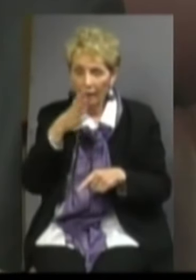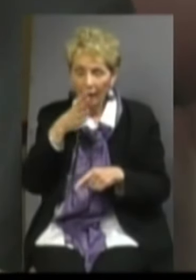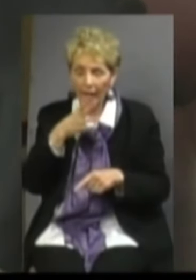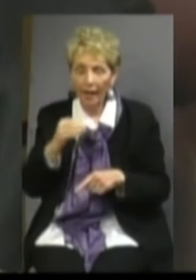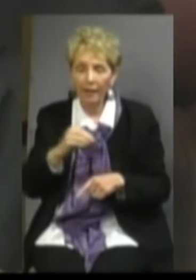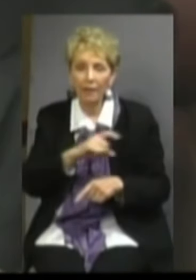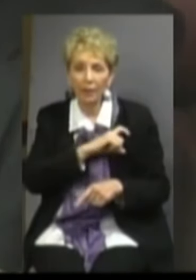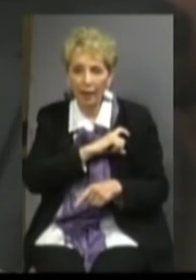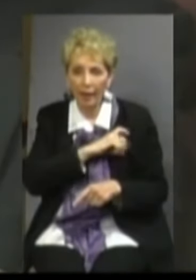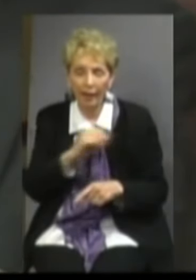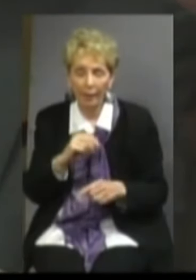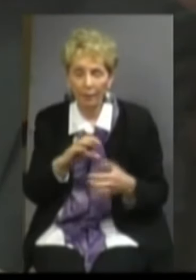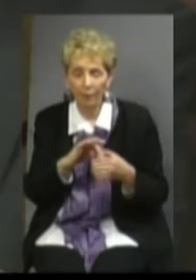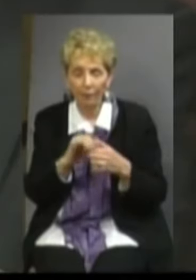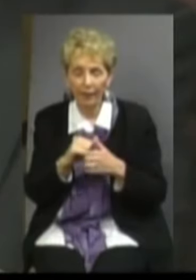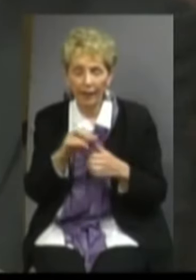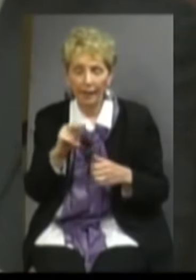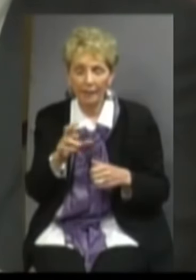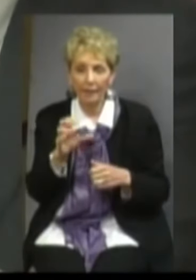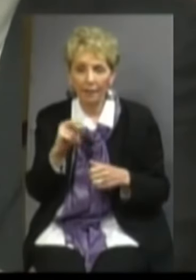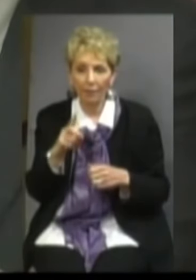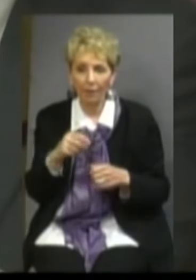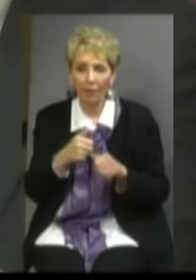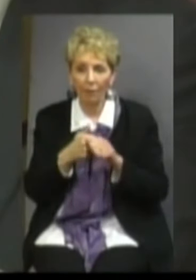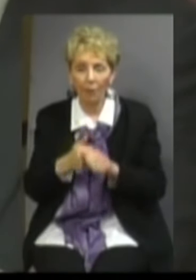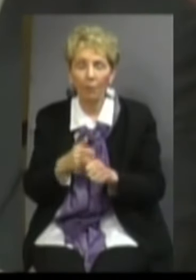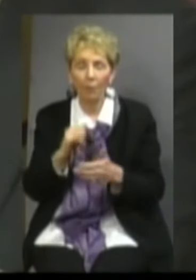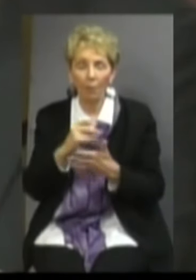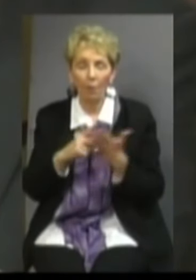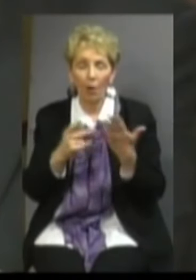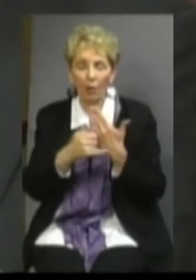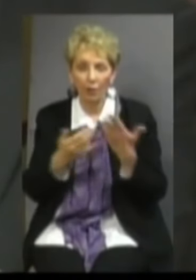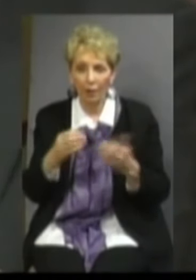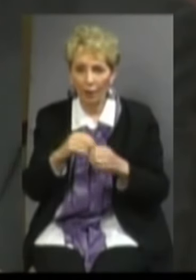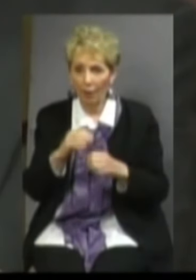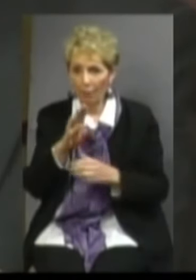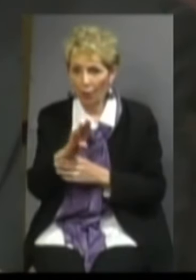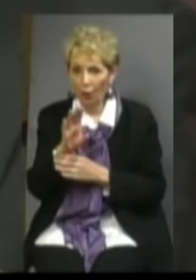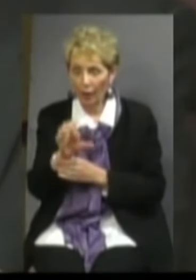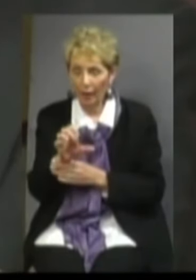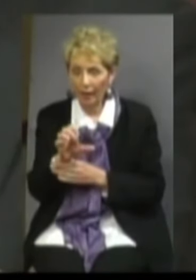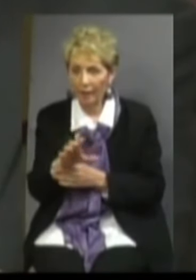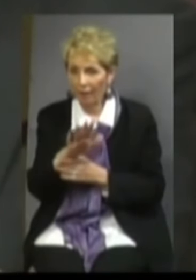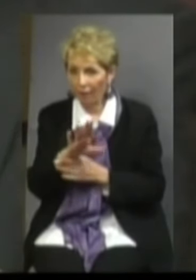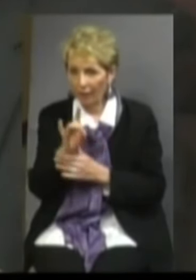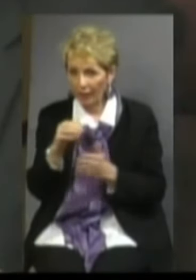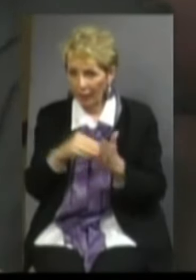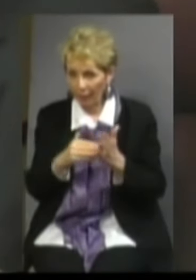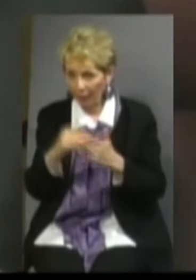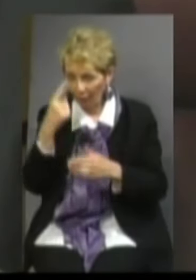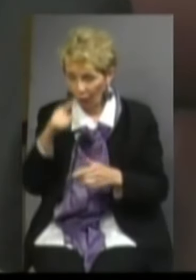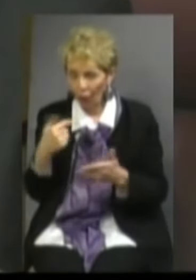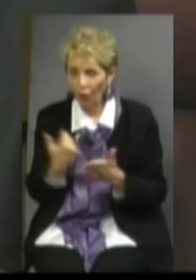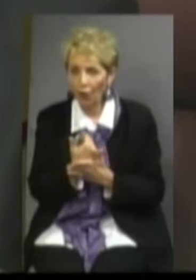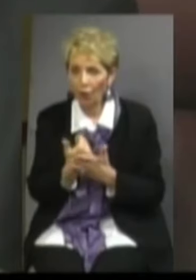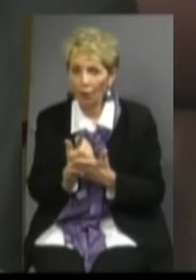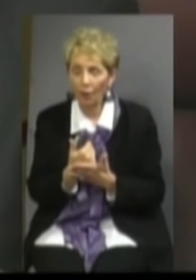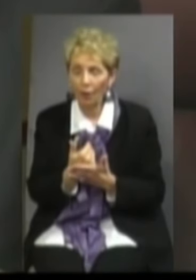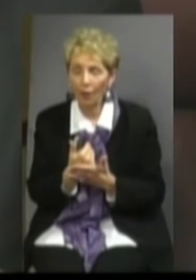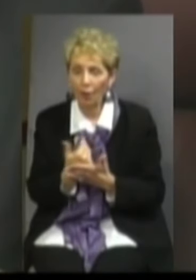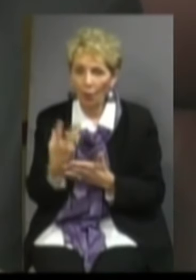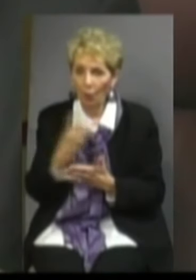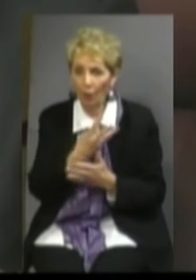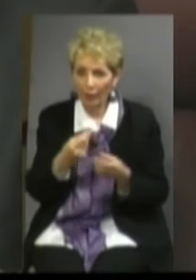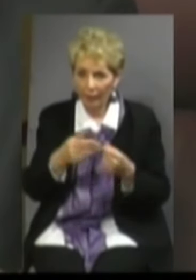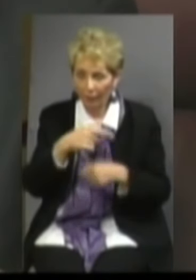and whereas the Connect NC bond will fund the following projects in Burke County, $58 million for a new western campus